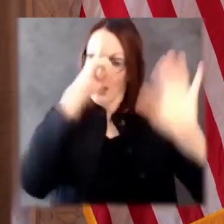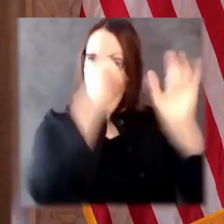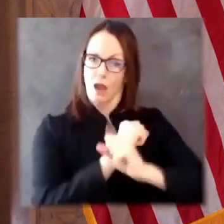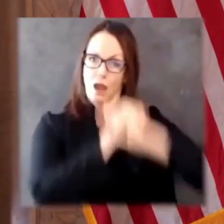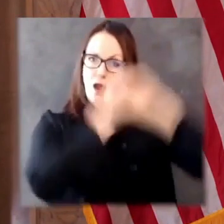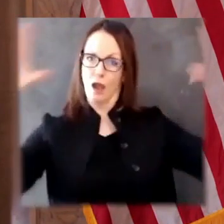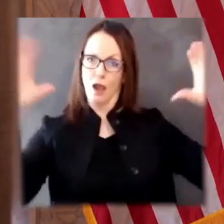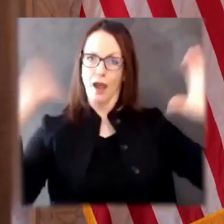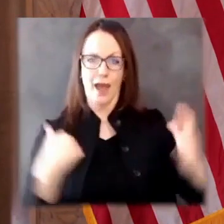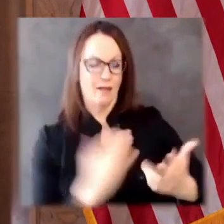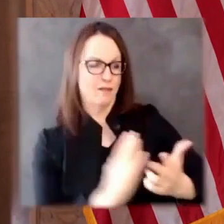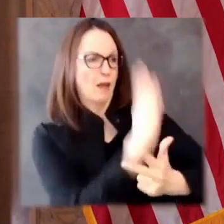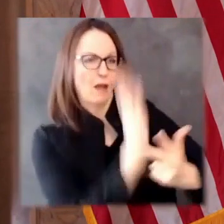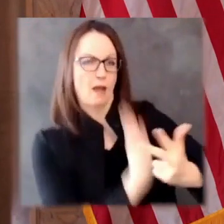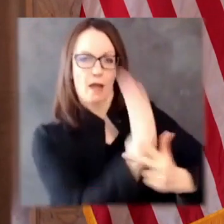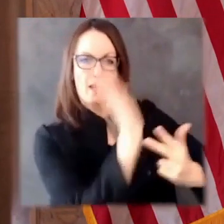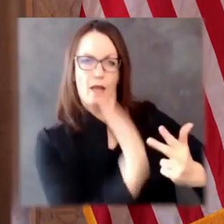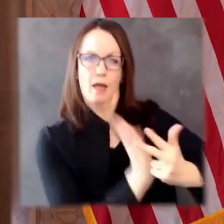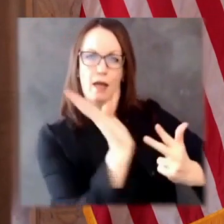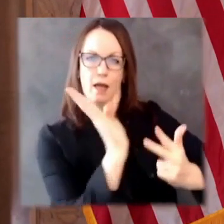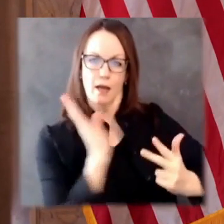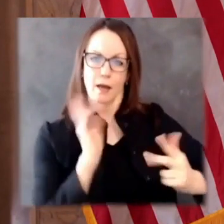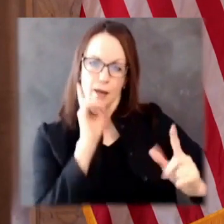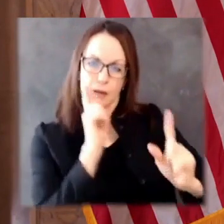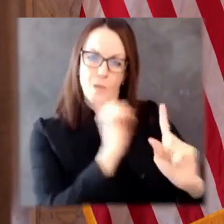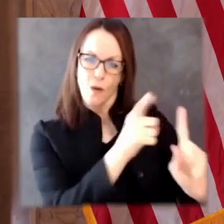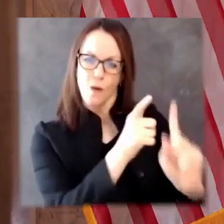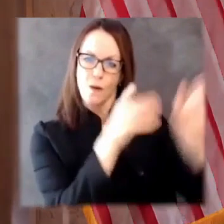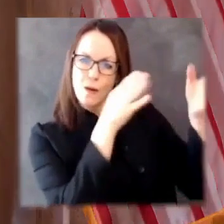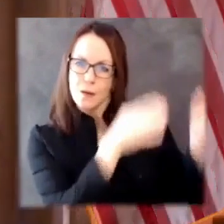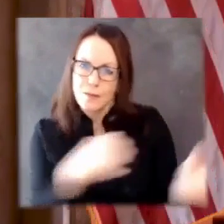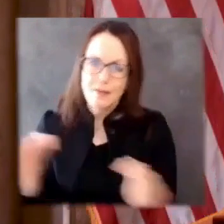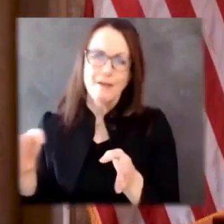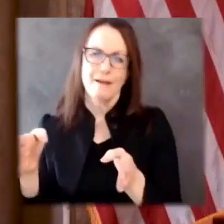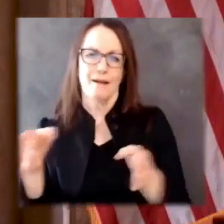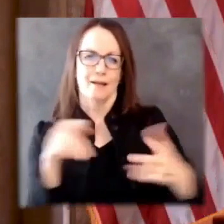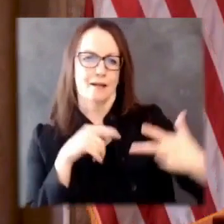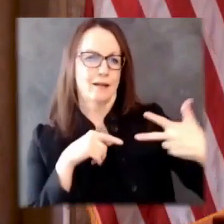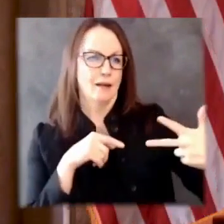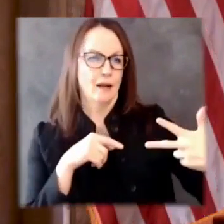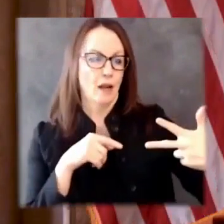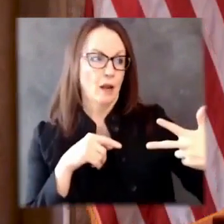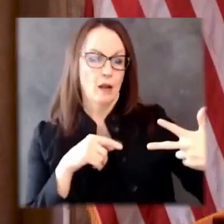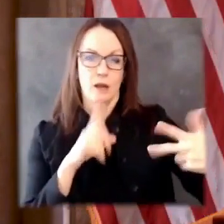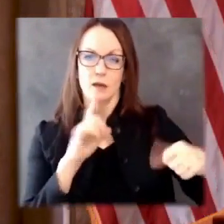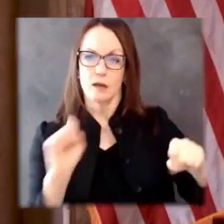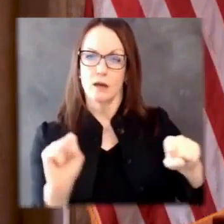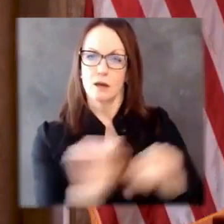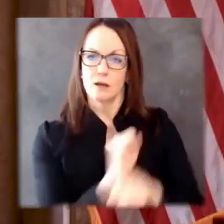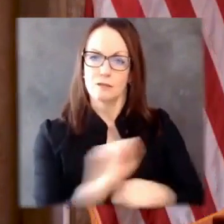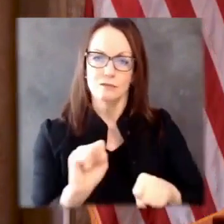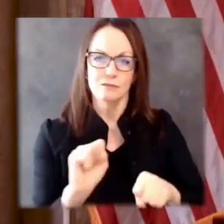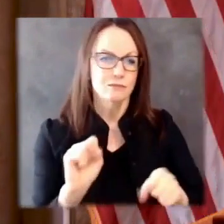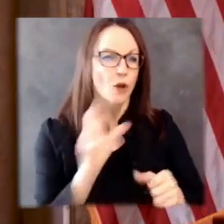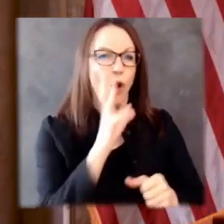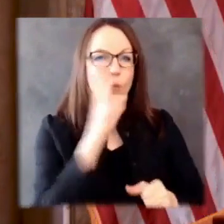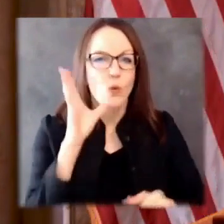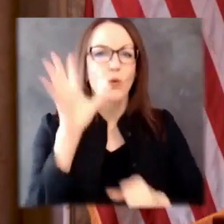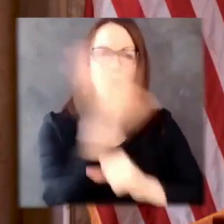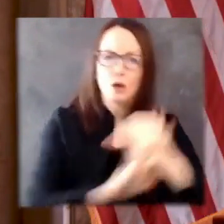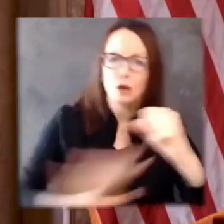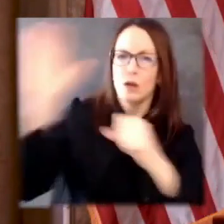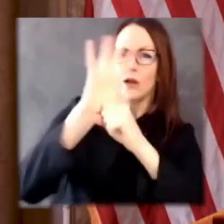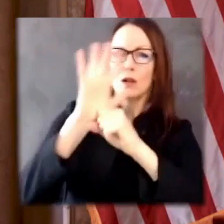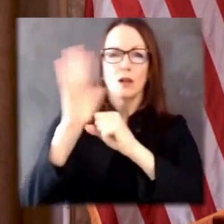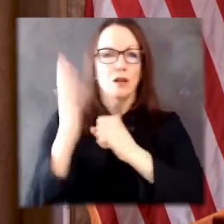our dairy crisis and support rural communities across our state. We are looking ahead to redistricting on the horizon,